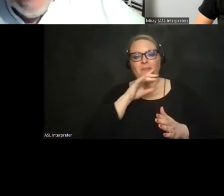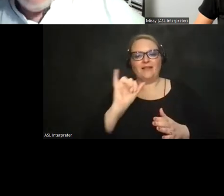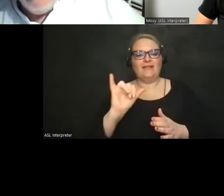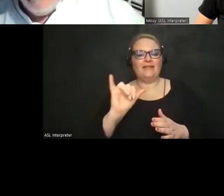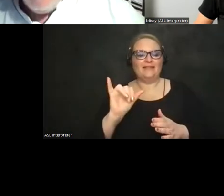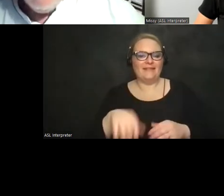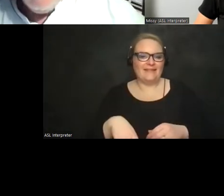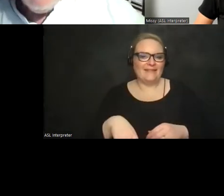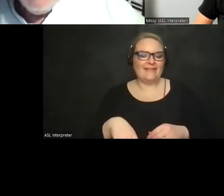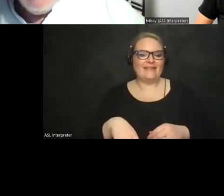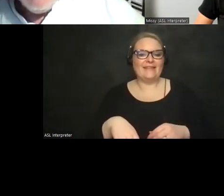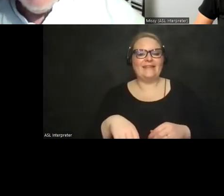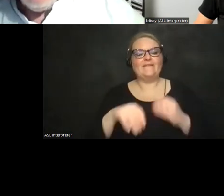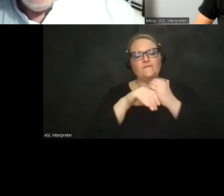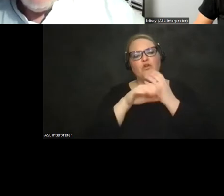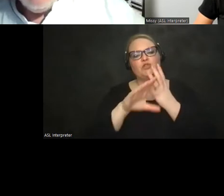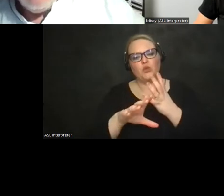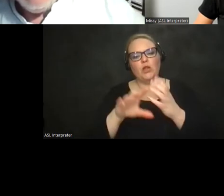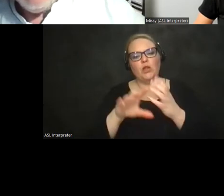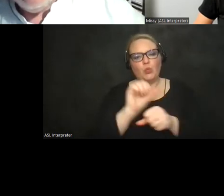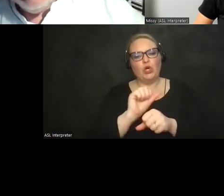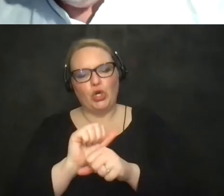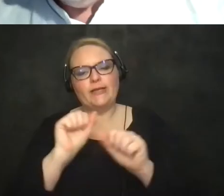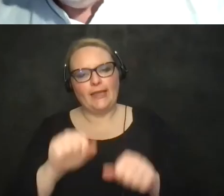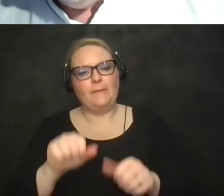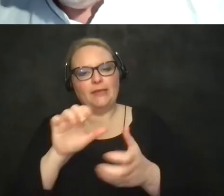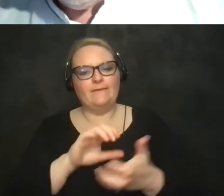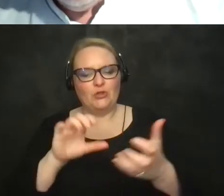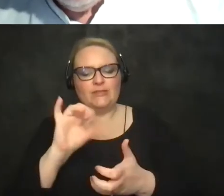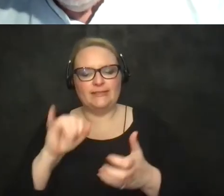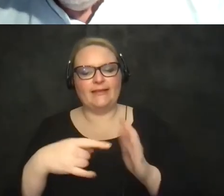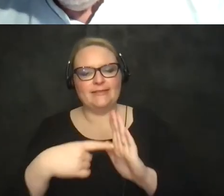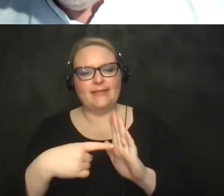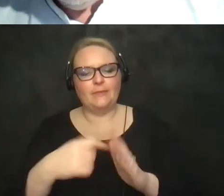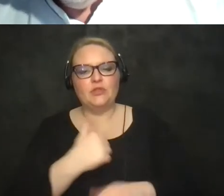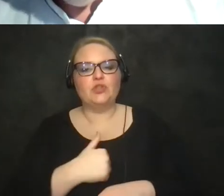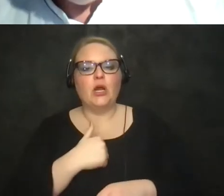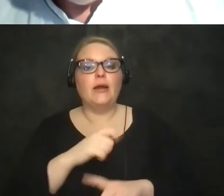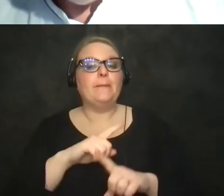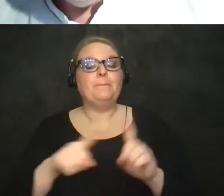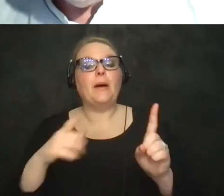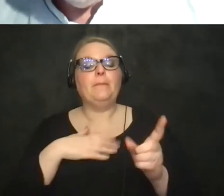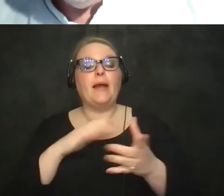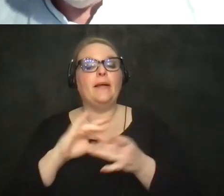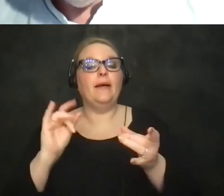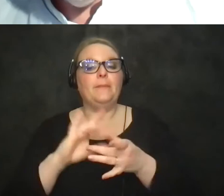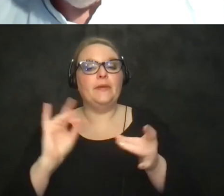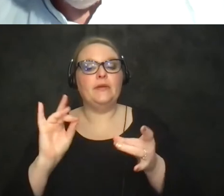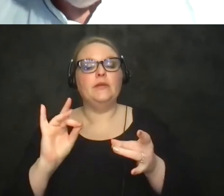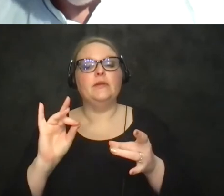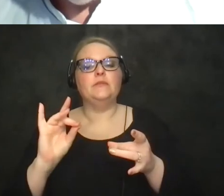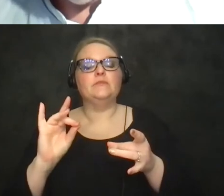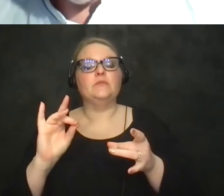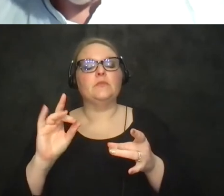of how virtual uh virtual work can be confusing sorry about that but what i was saying is that um